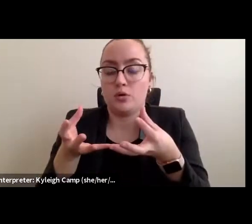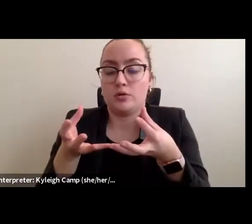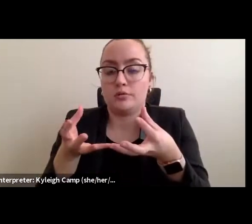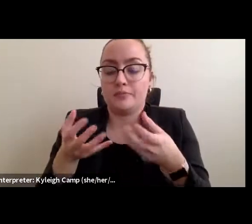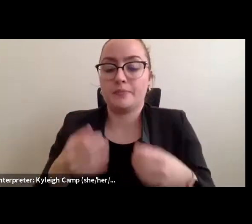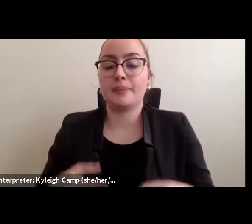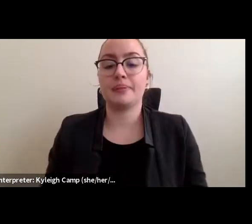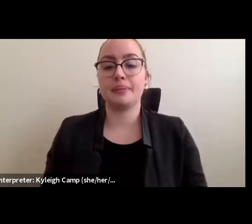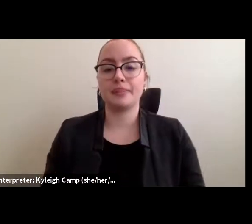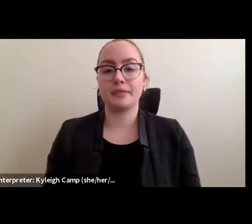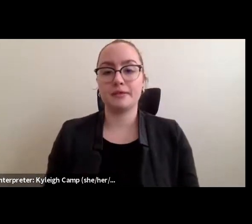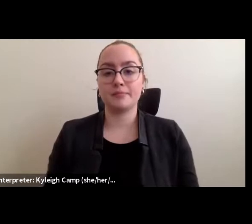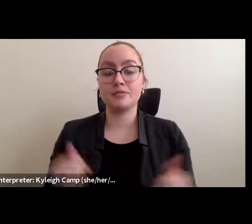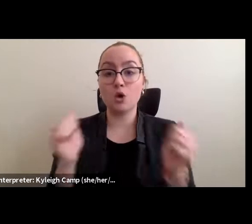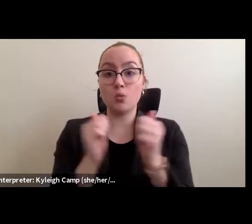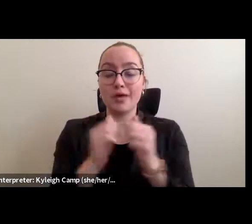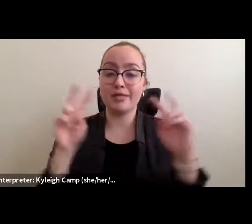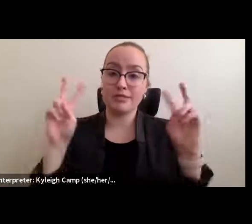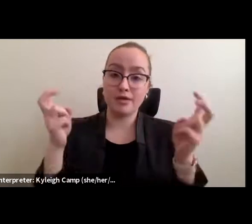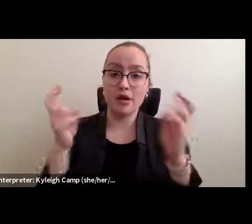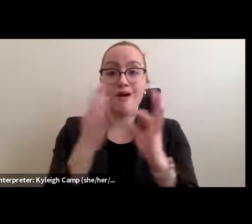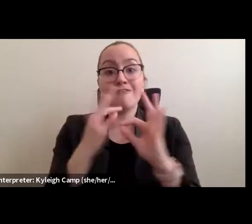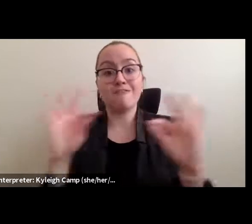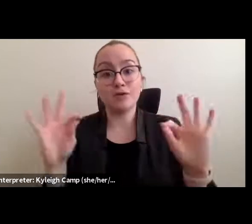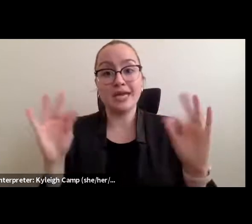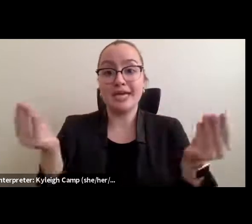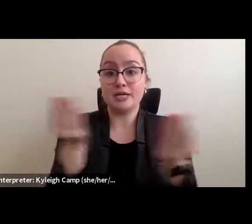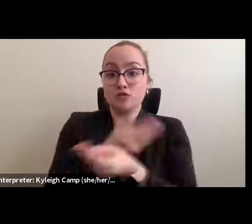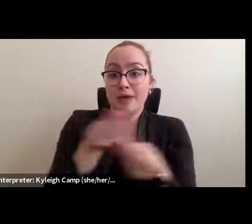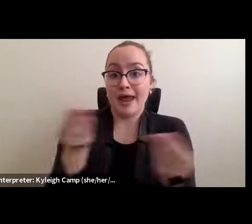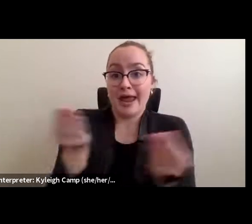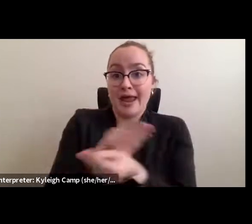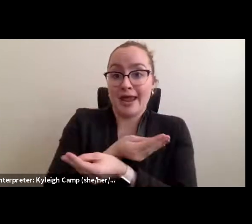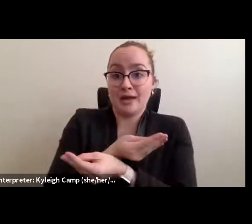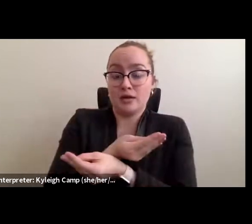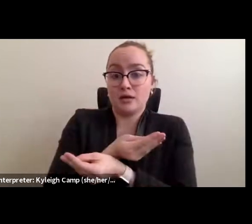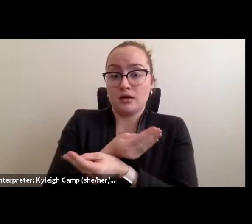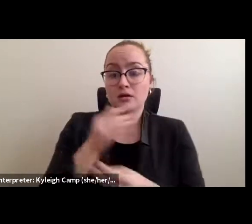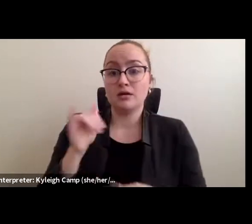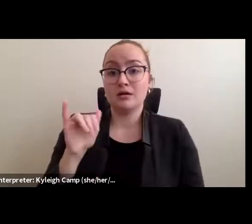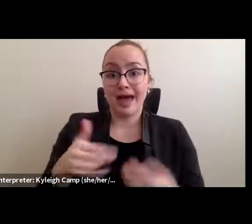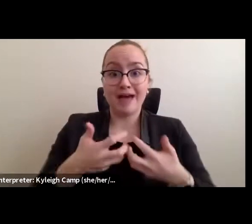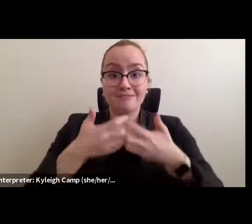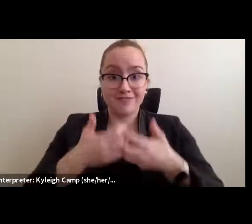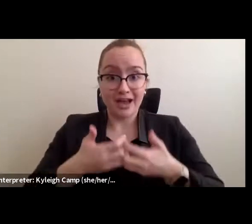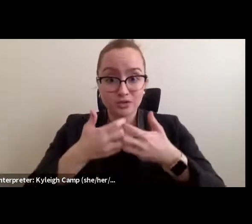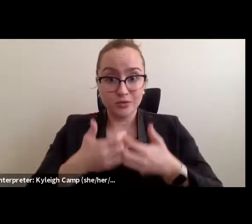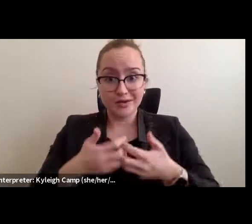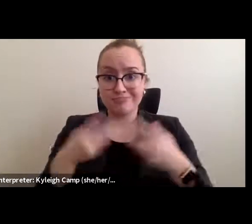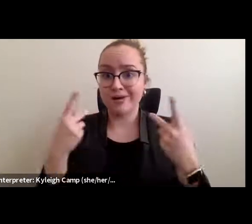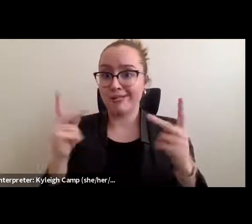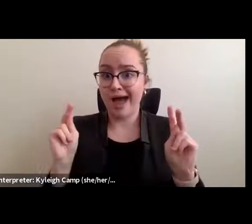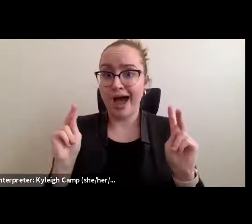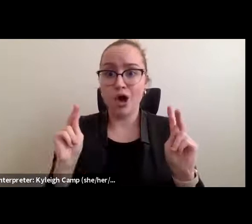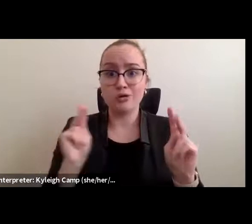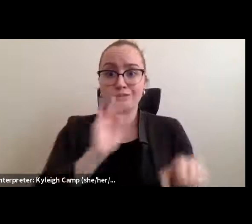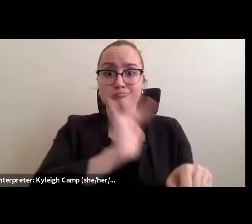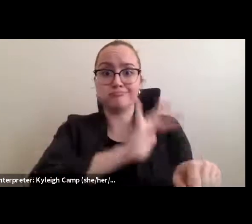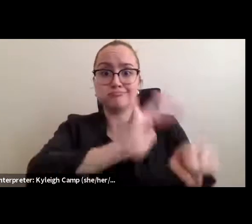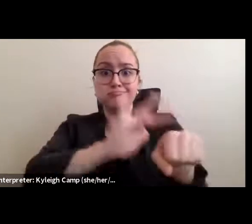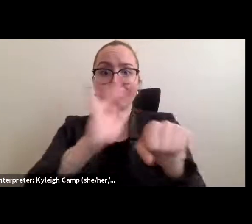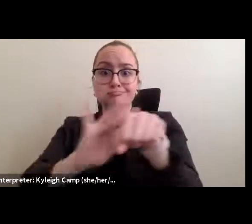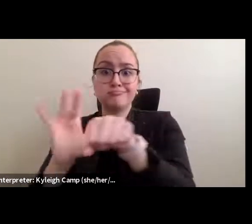lot of these free trade agreements, you're allowing capital, you know, factories to move from country to country to country